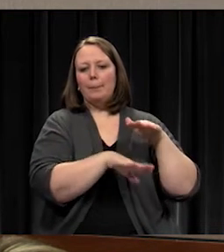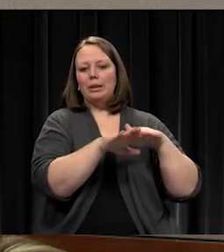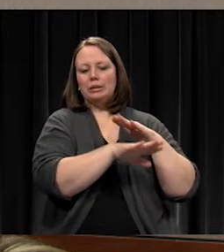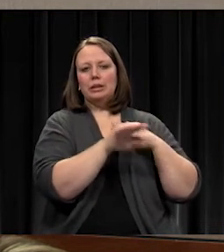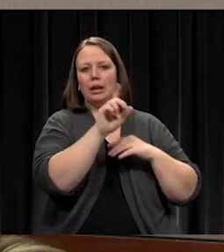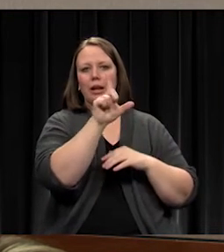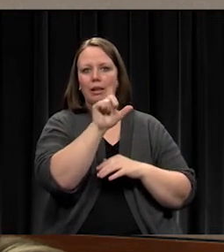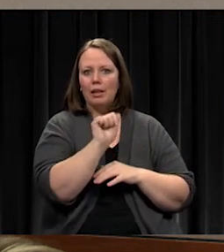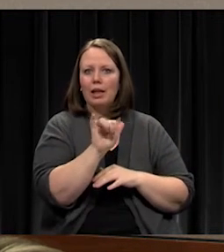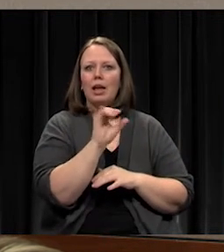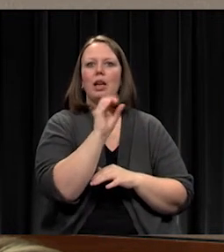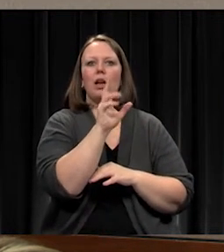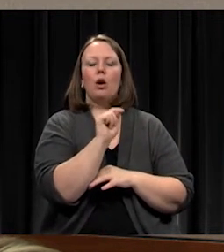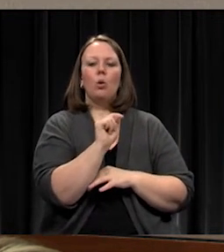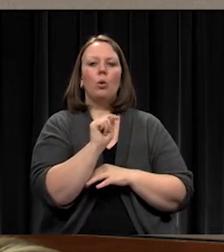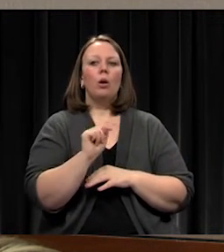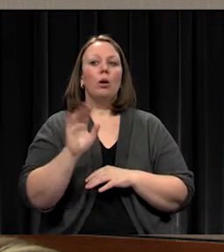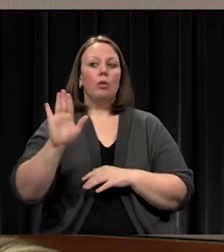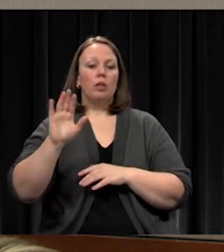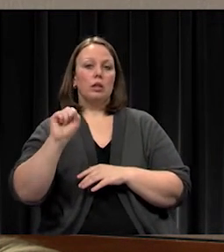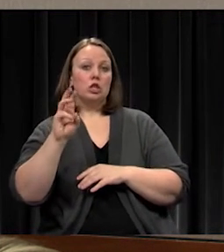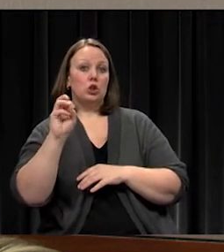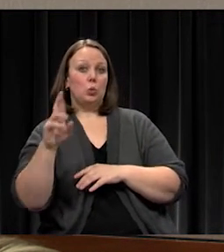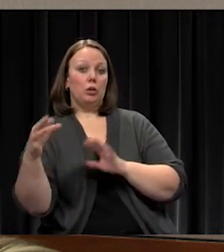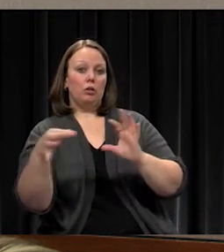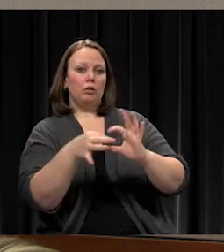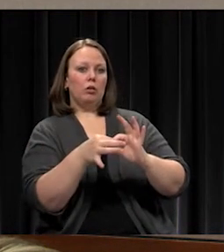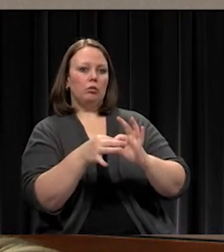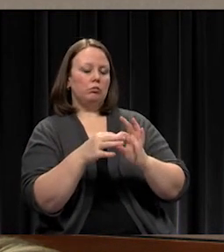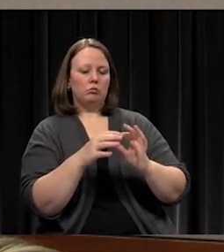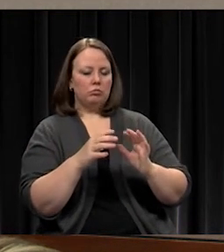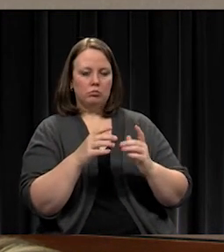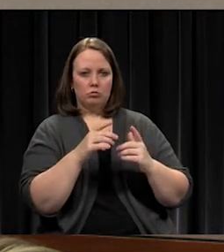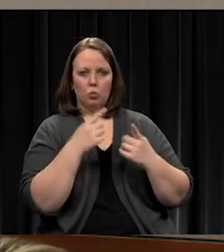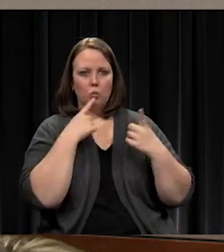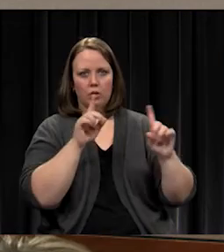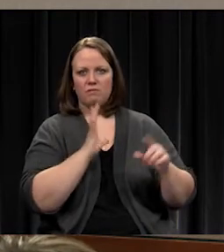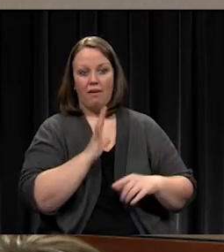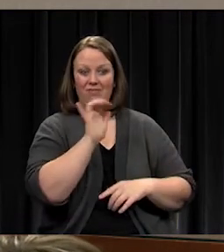just fine. This is the location we requested the sewer to come to. Pretty good.